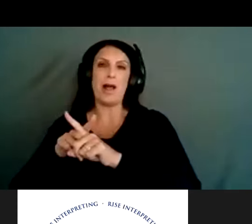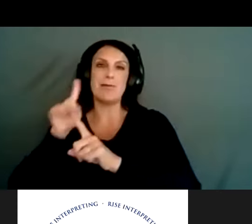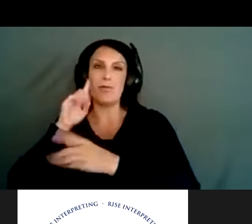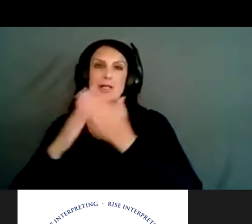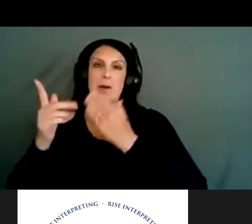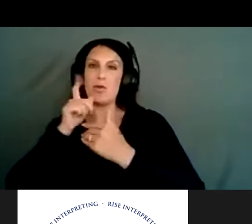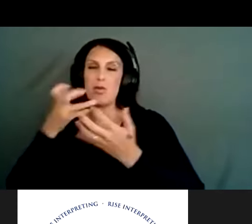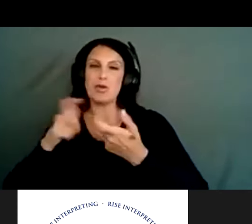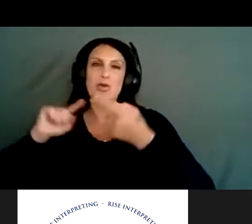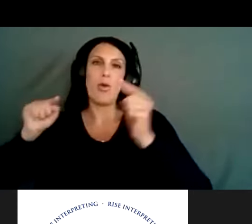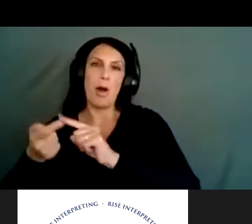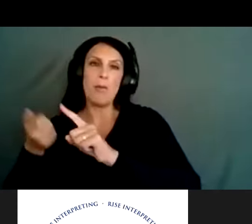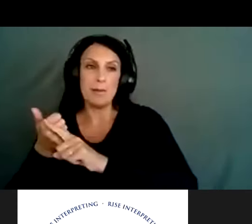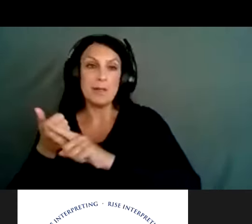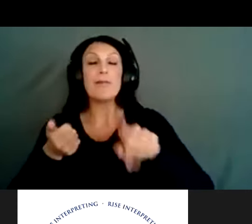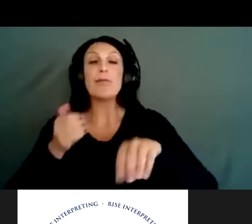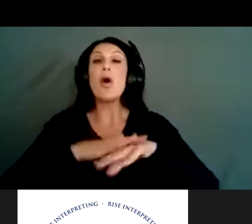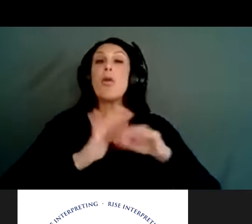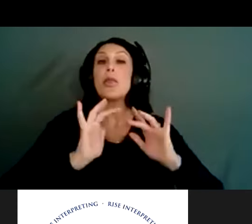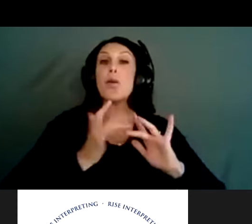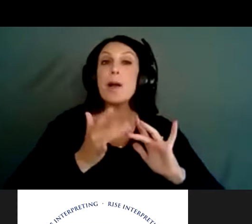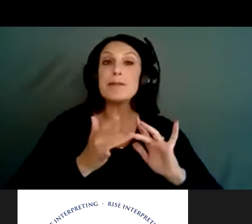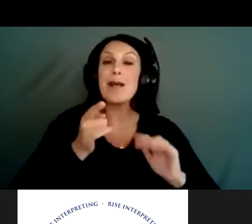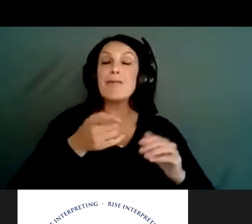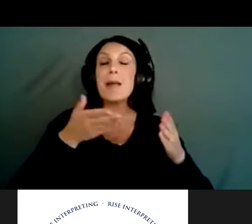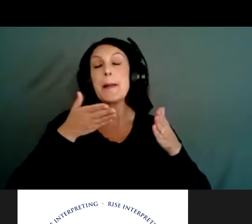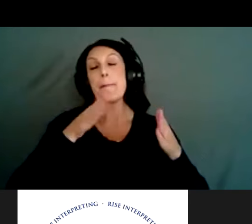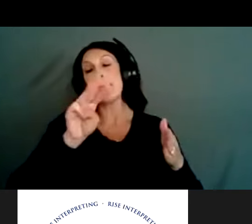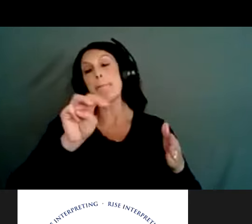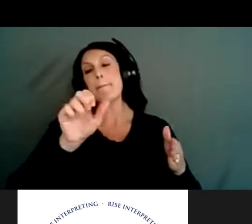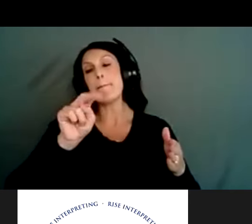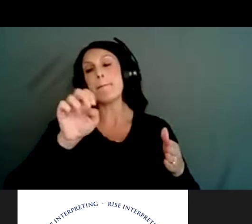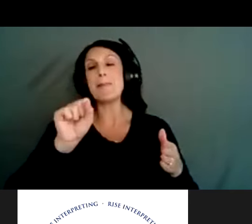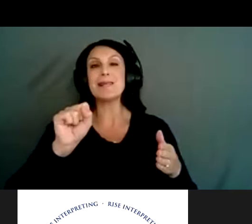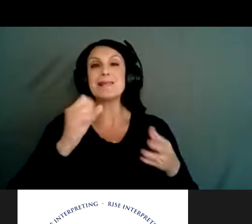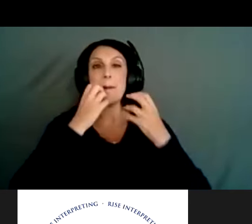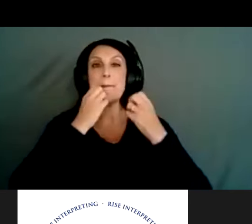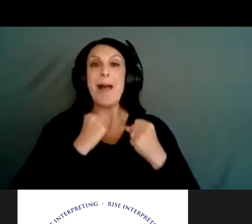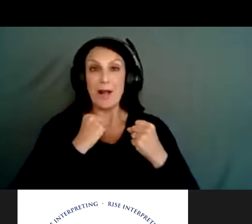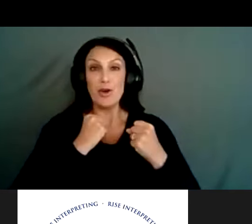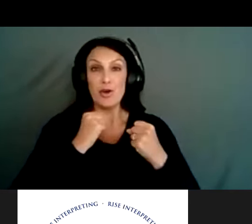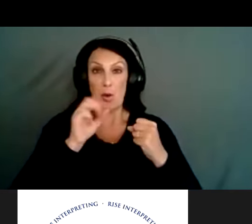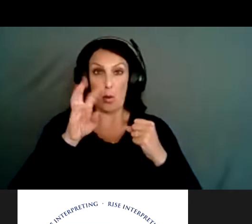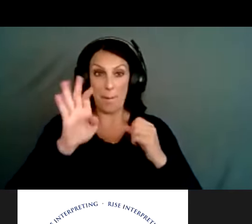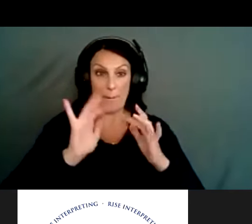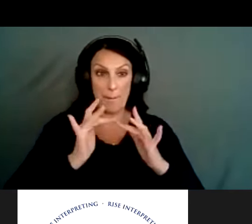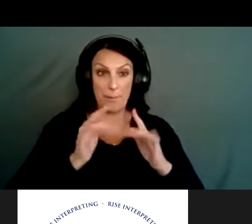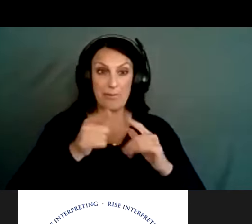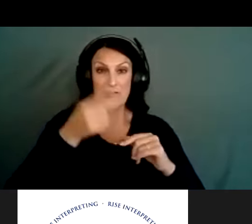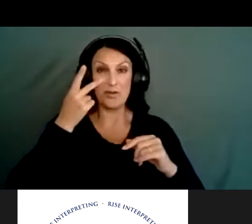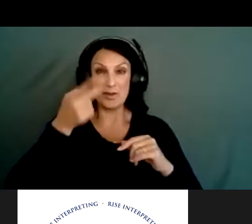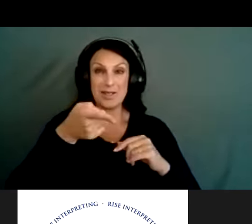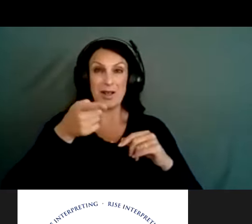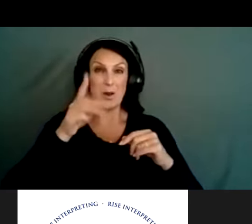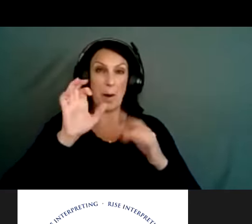This is a phenomenal website. So earlier I mentioned the Means Matter website out of Harvard. This website is from the Education Fund to Stop Gun